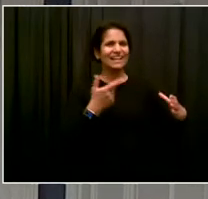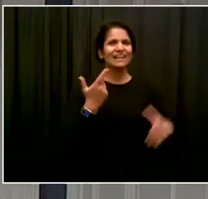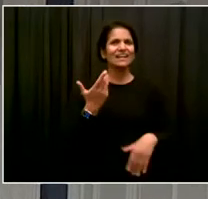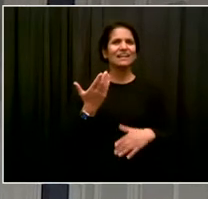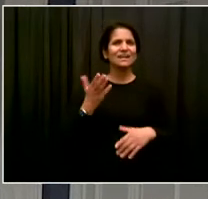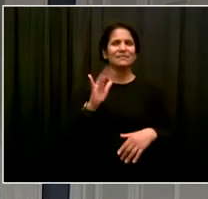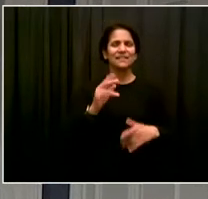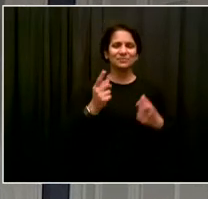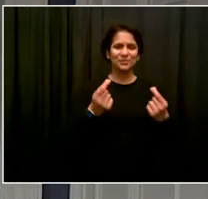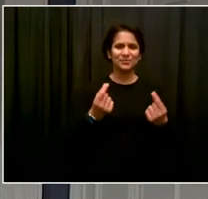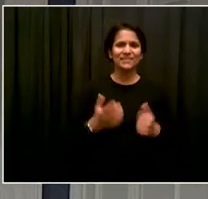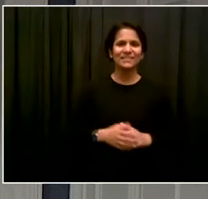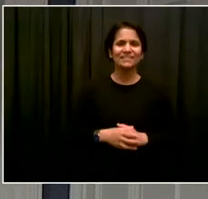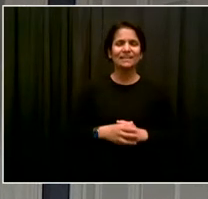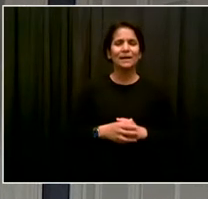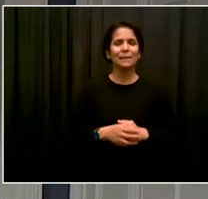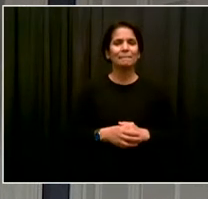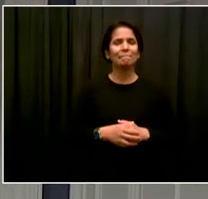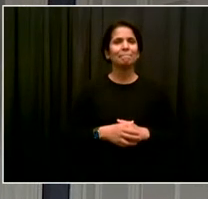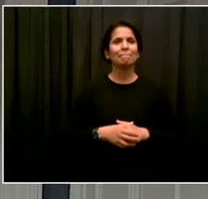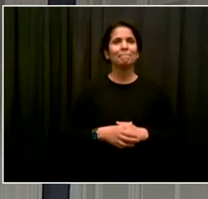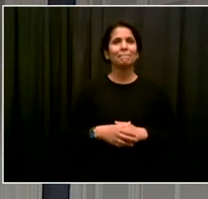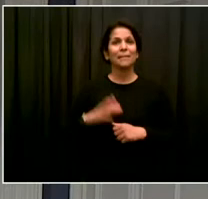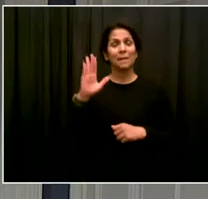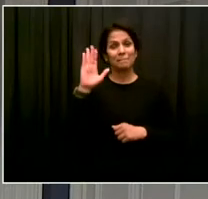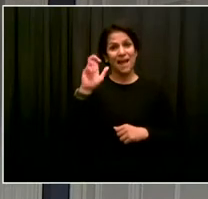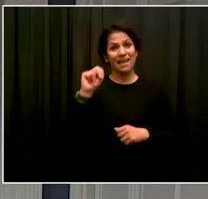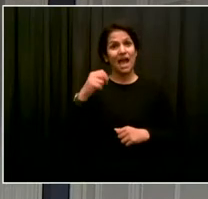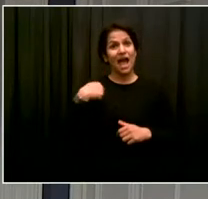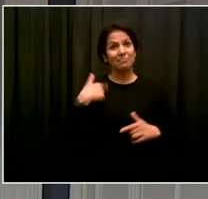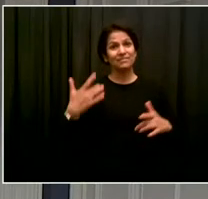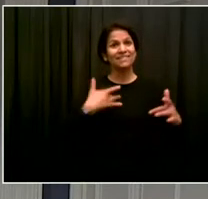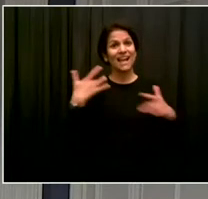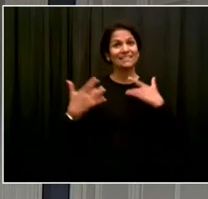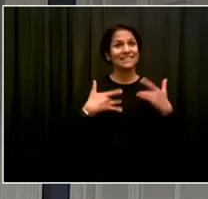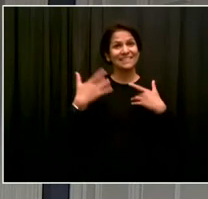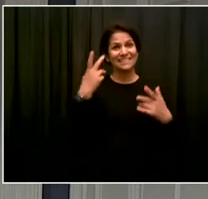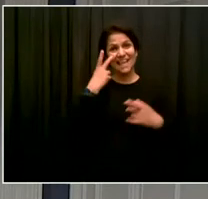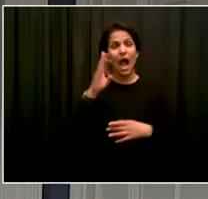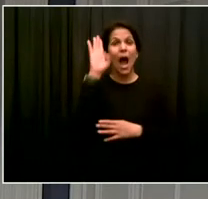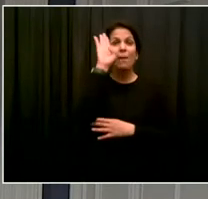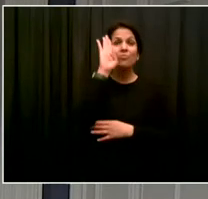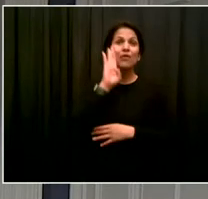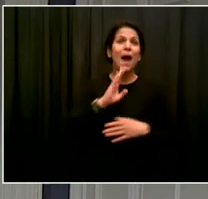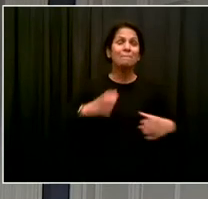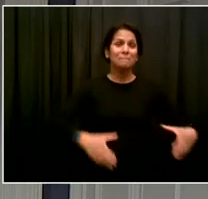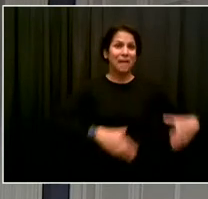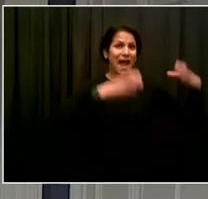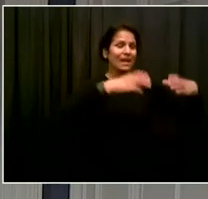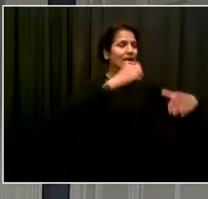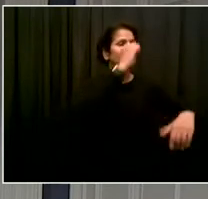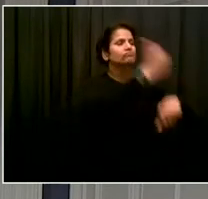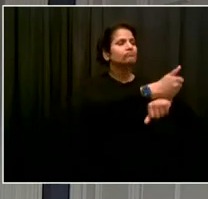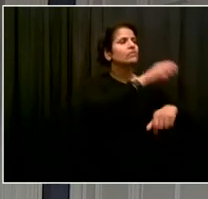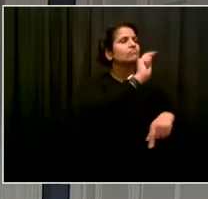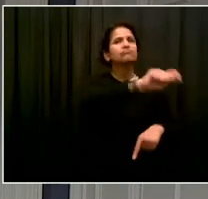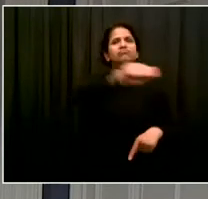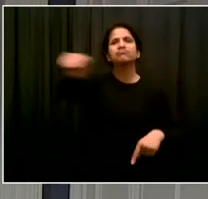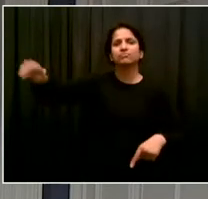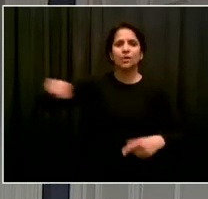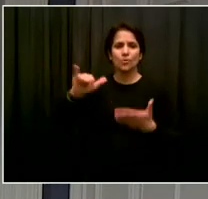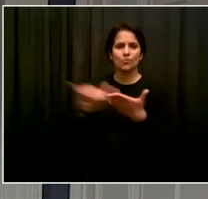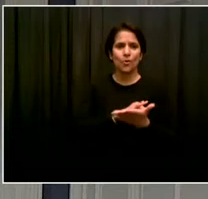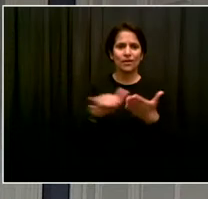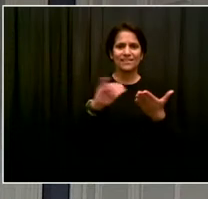incredibly excited to have the brown bins back. I don't know if that happens. I'm on team bin, but. Okay. I'm fine with that. But Ben, I just want to say it is the